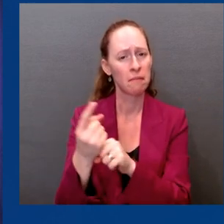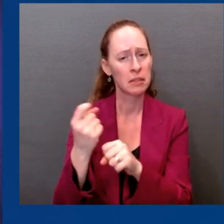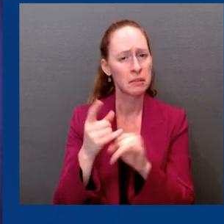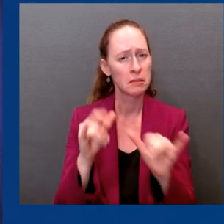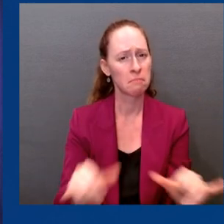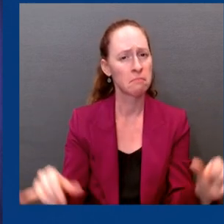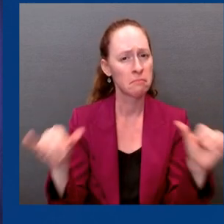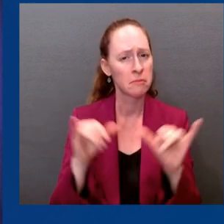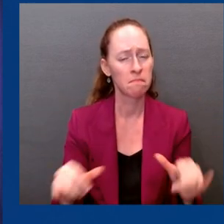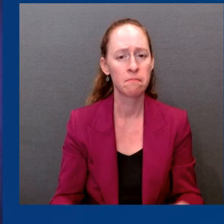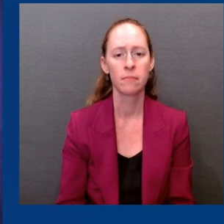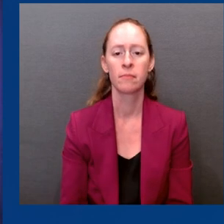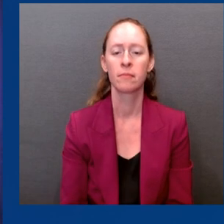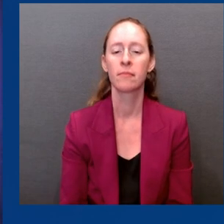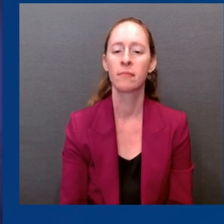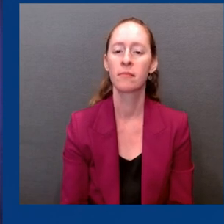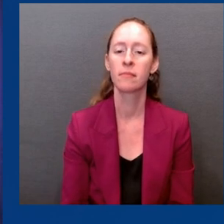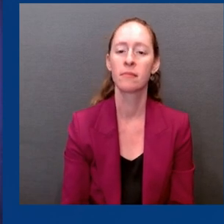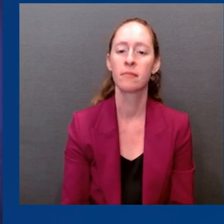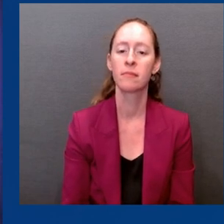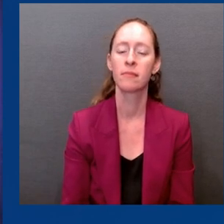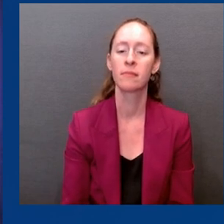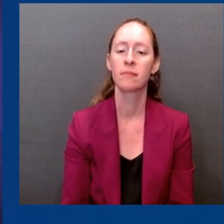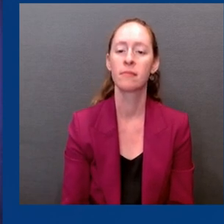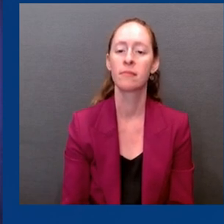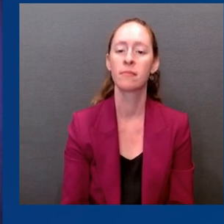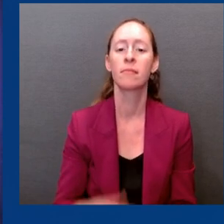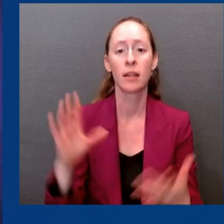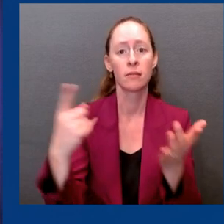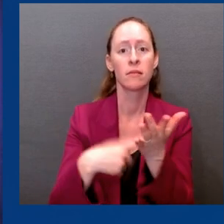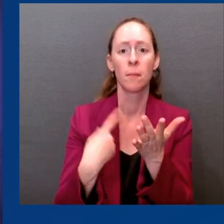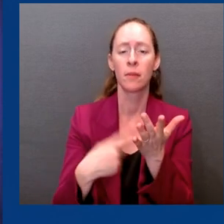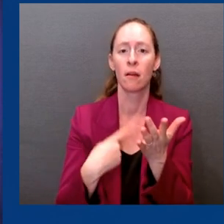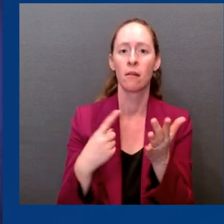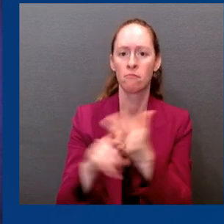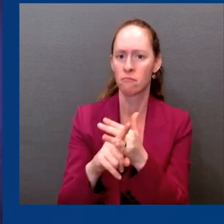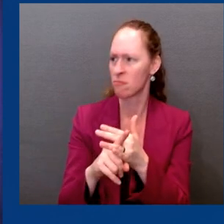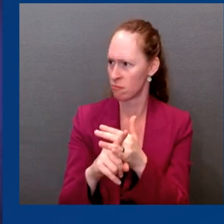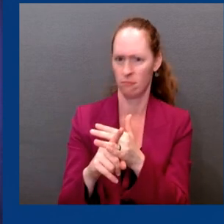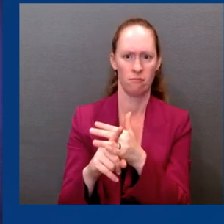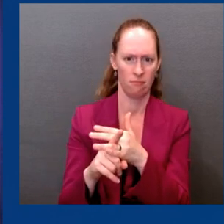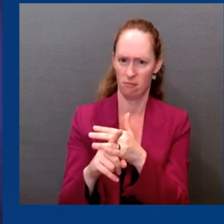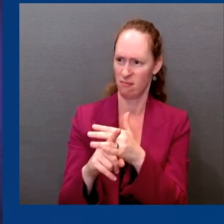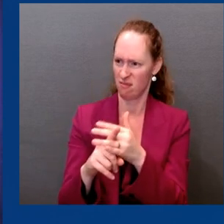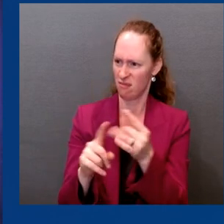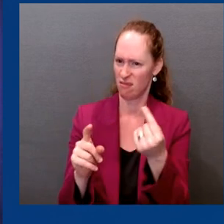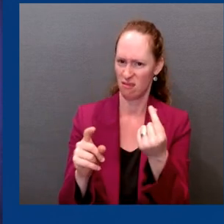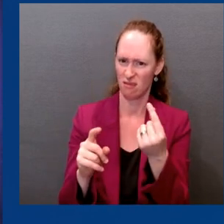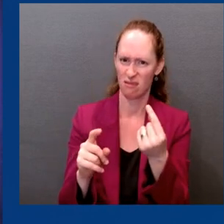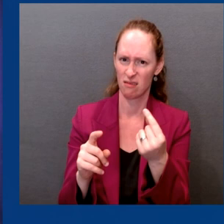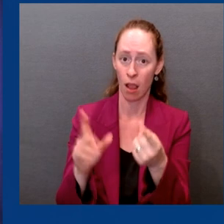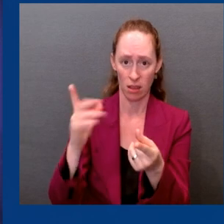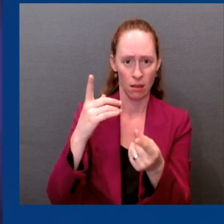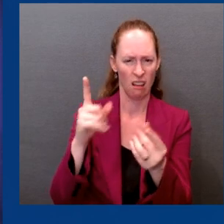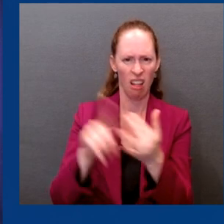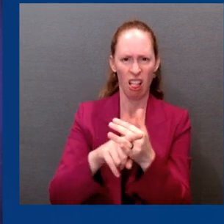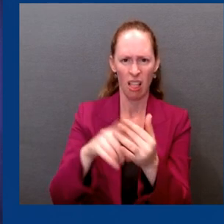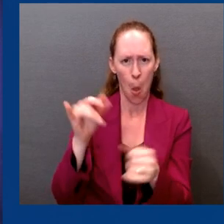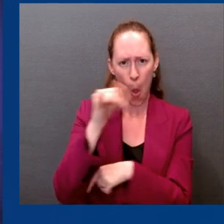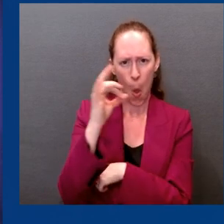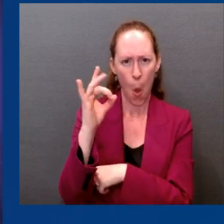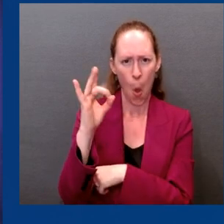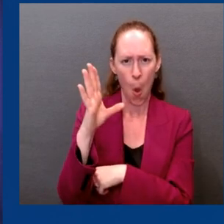February. We always know that that is a possibility. It is a possibility we're going to get some crazy curve ball, but it is not